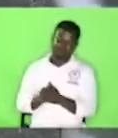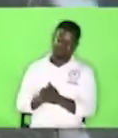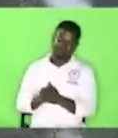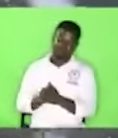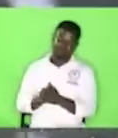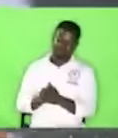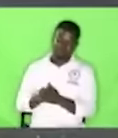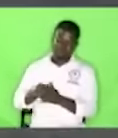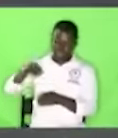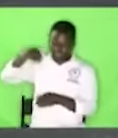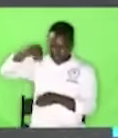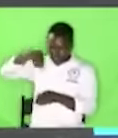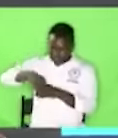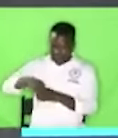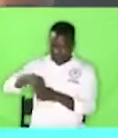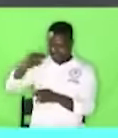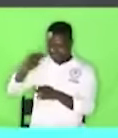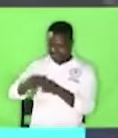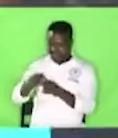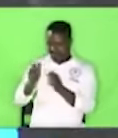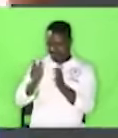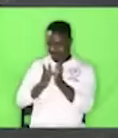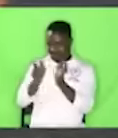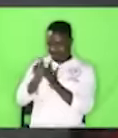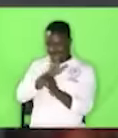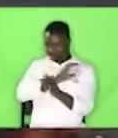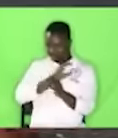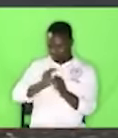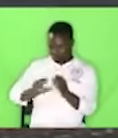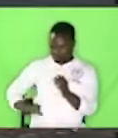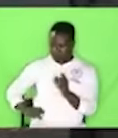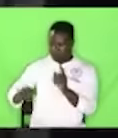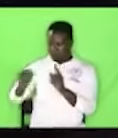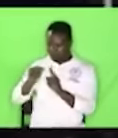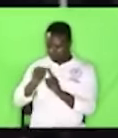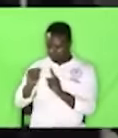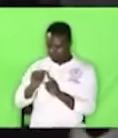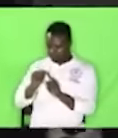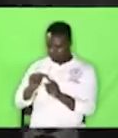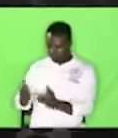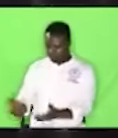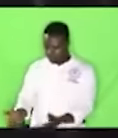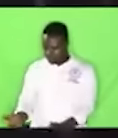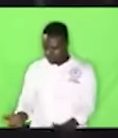in the name of Jesus Christ of Nazareth rise